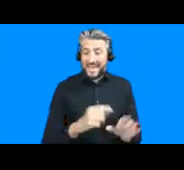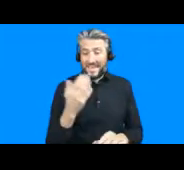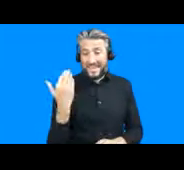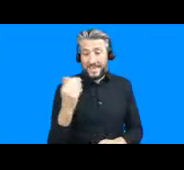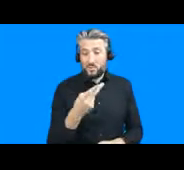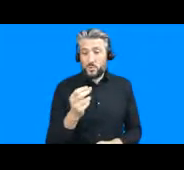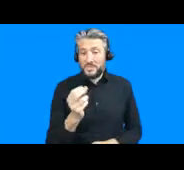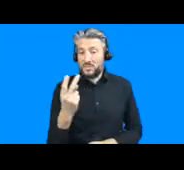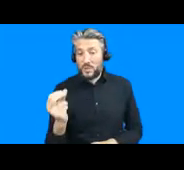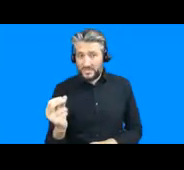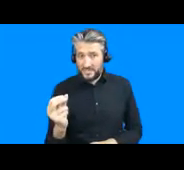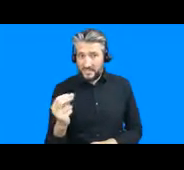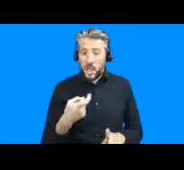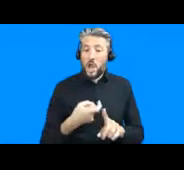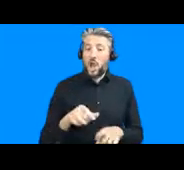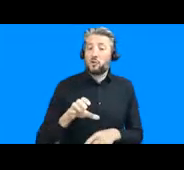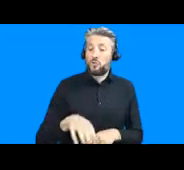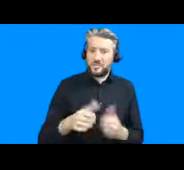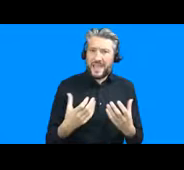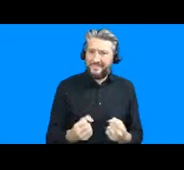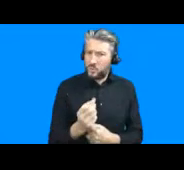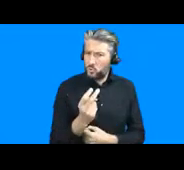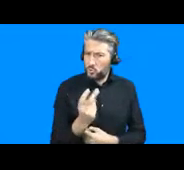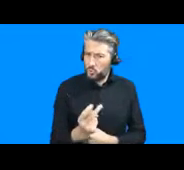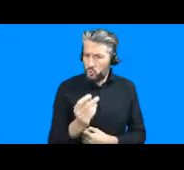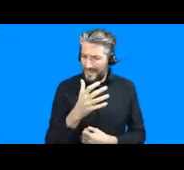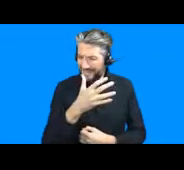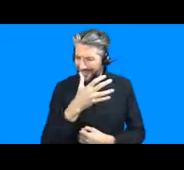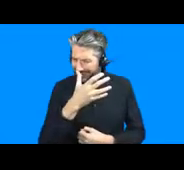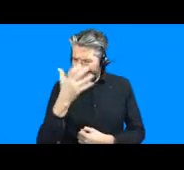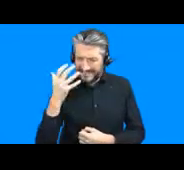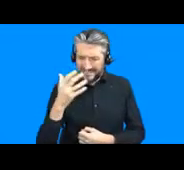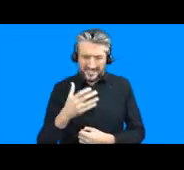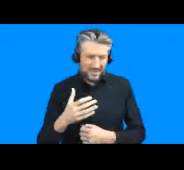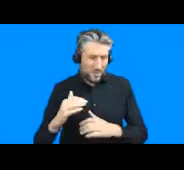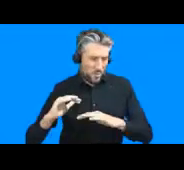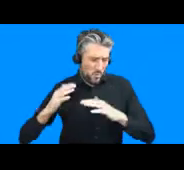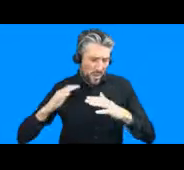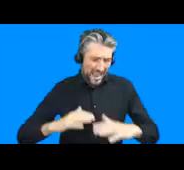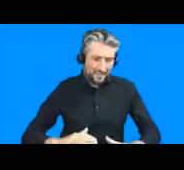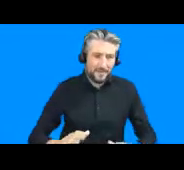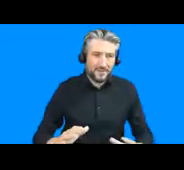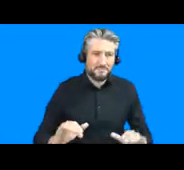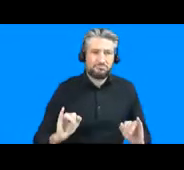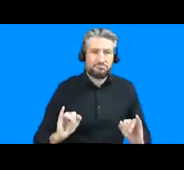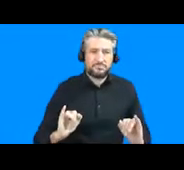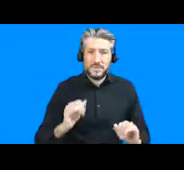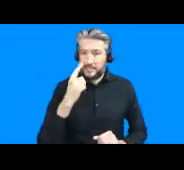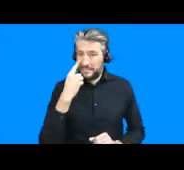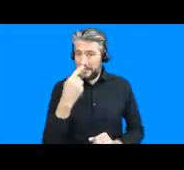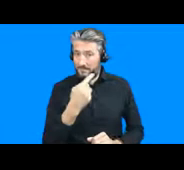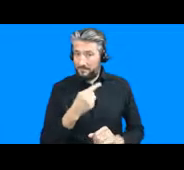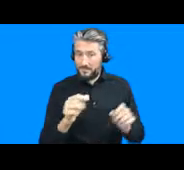experienced two heat waves the first one from may 5th to the 8th and the second from may 17 22nd